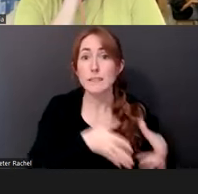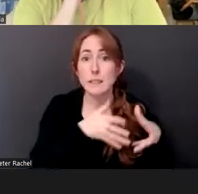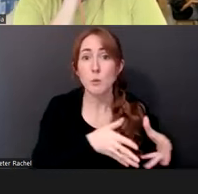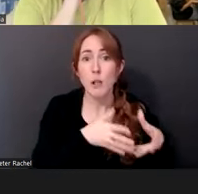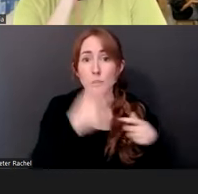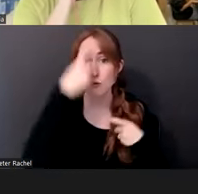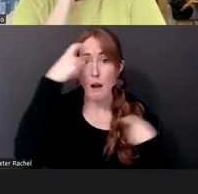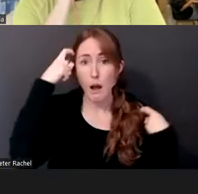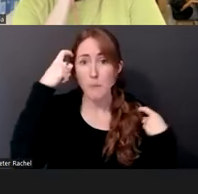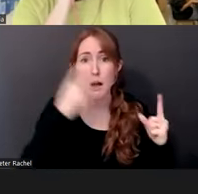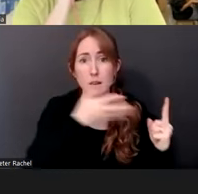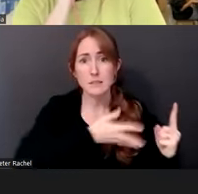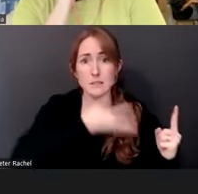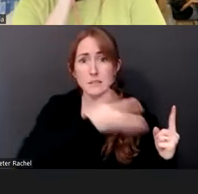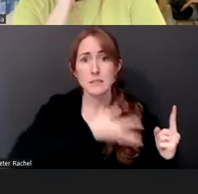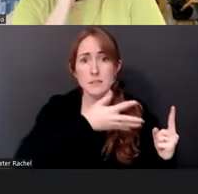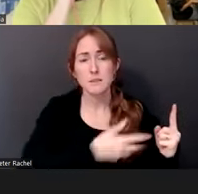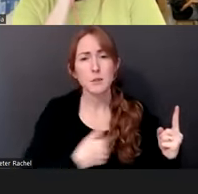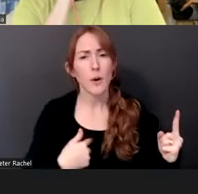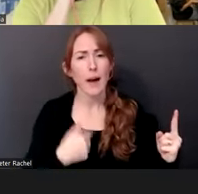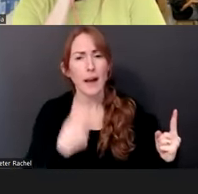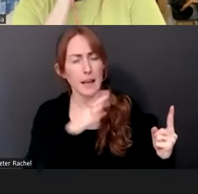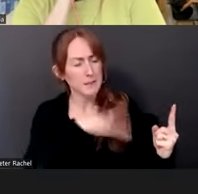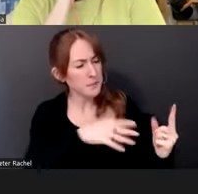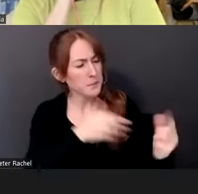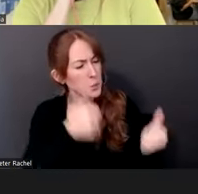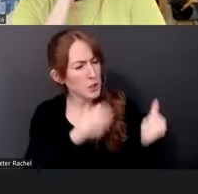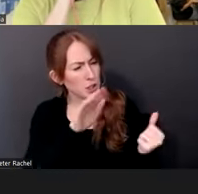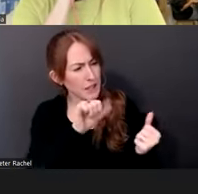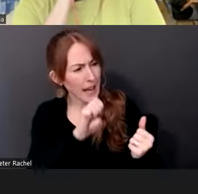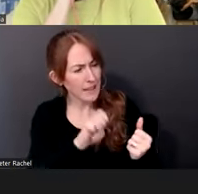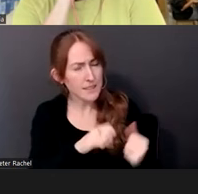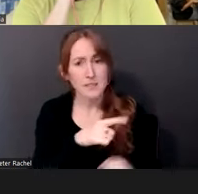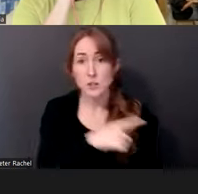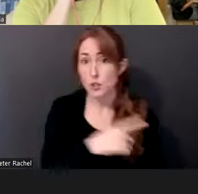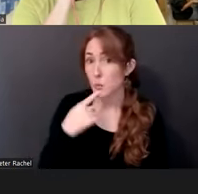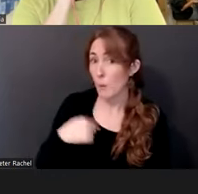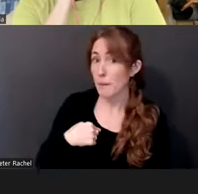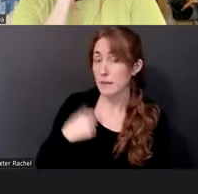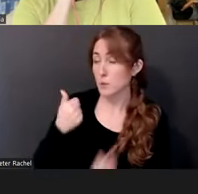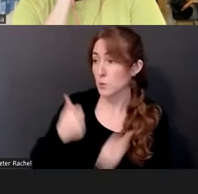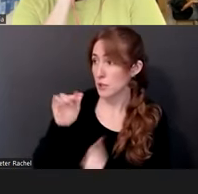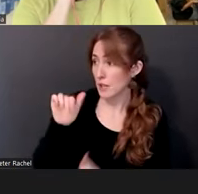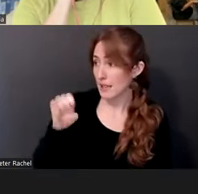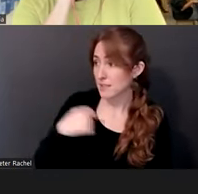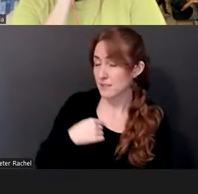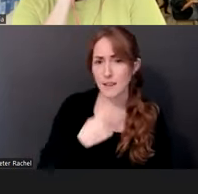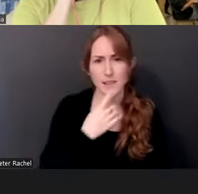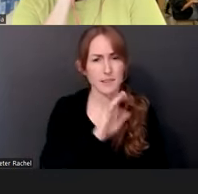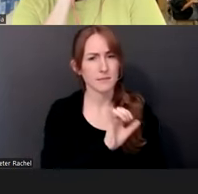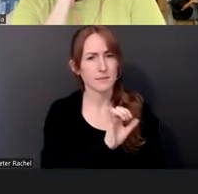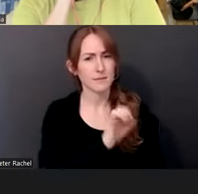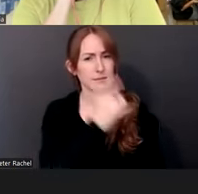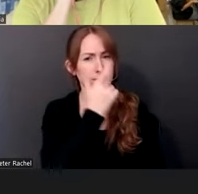And, um, I said, I, then I said, well, you know, what case was that? And she told me, and I said, well, that's interesting